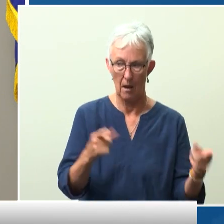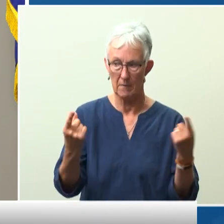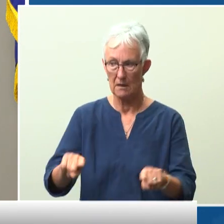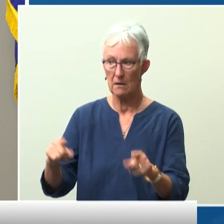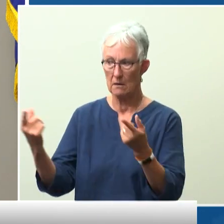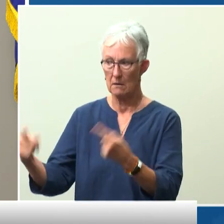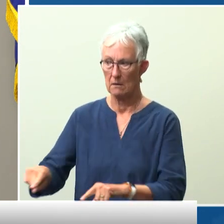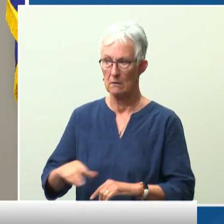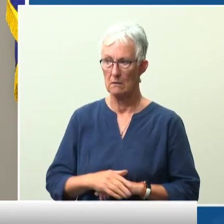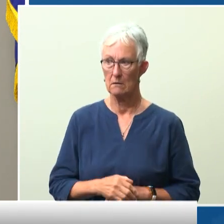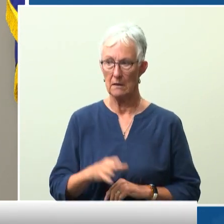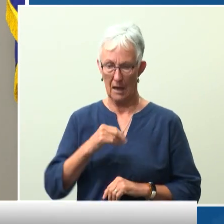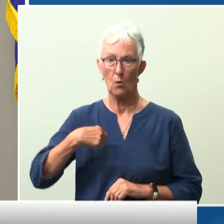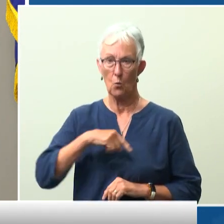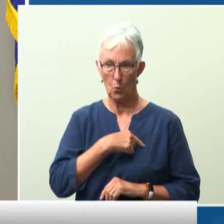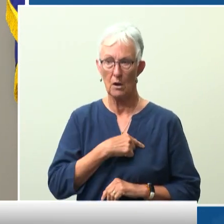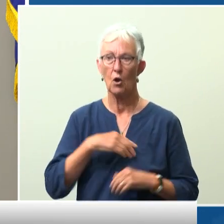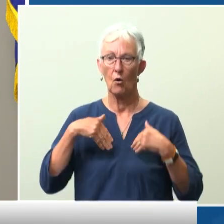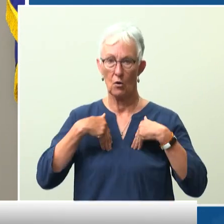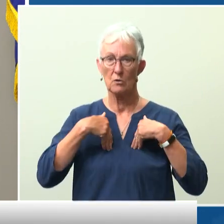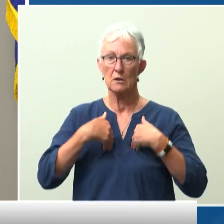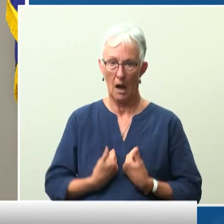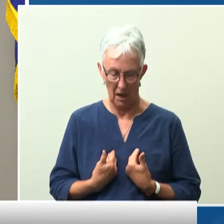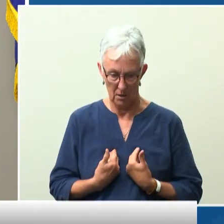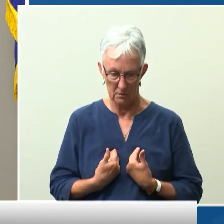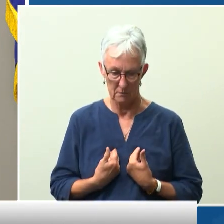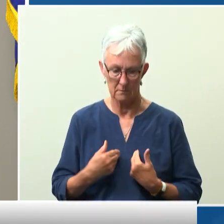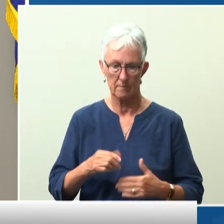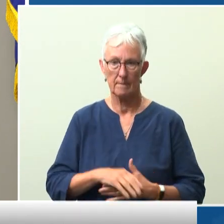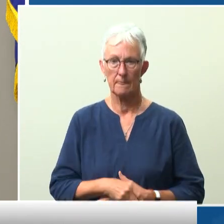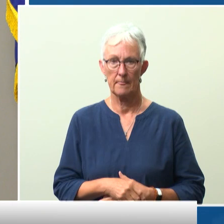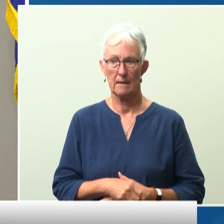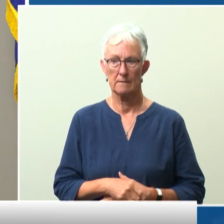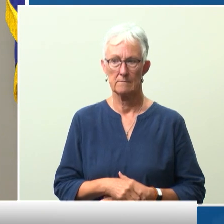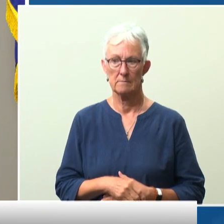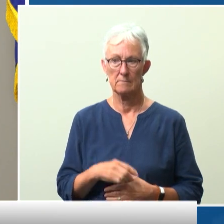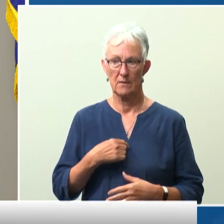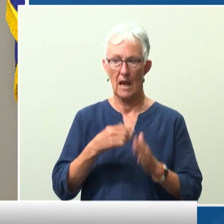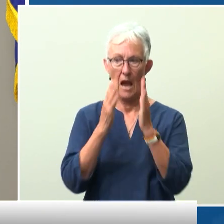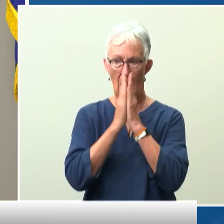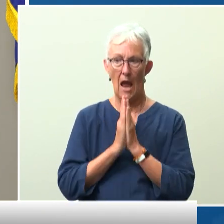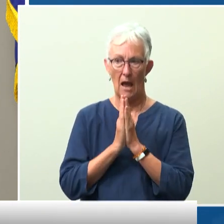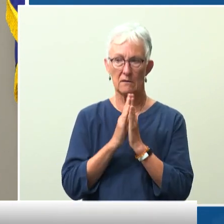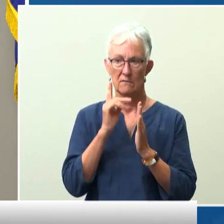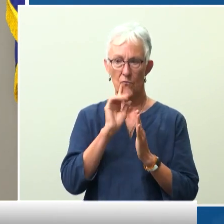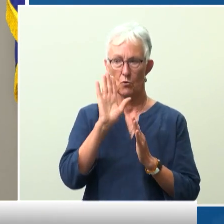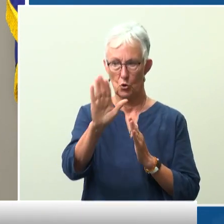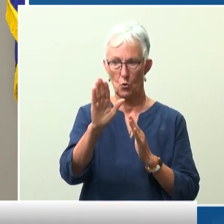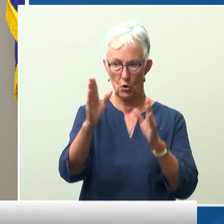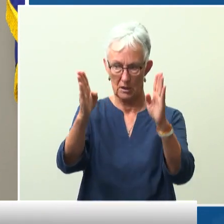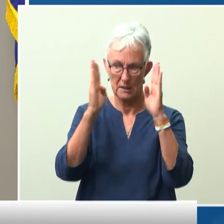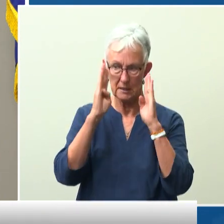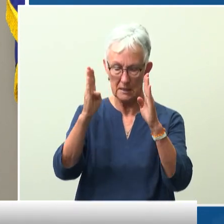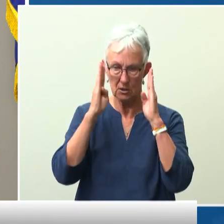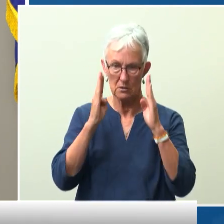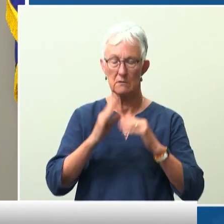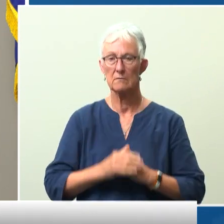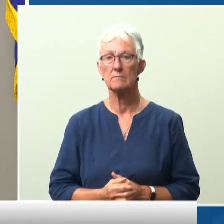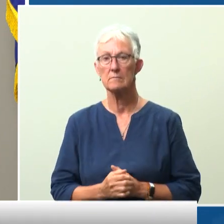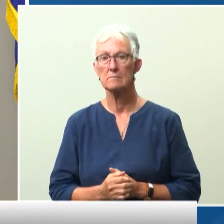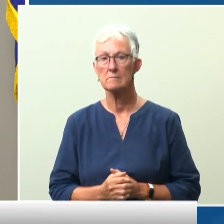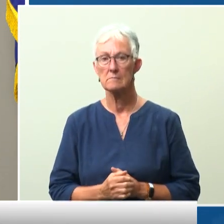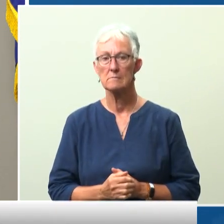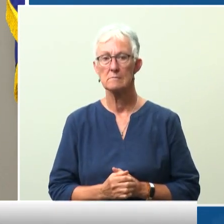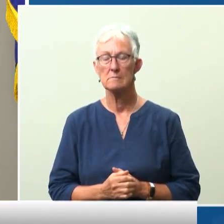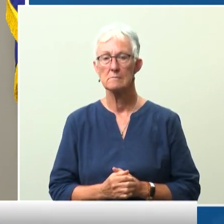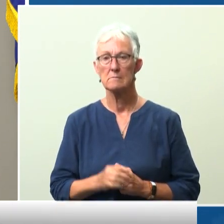And we are tired. So I kindly ask for your attention for the next few minutes. I also ask that while you